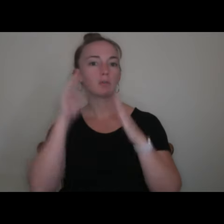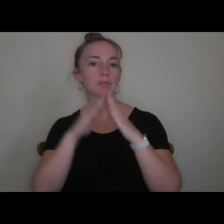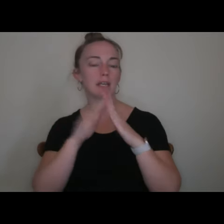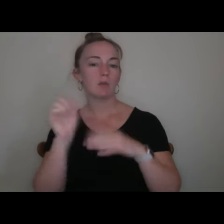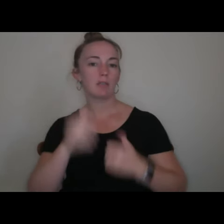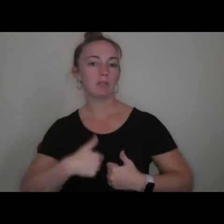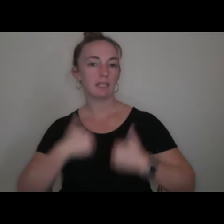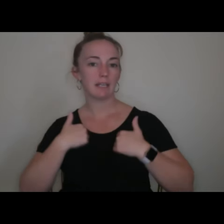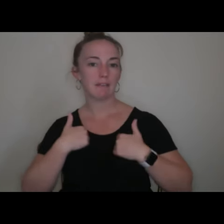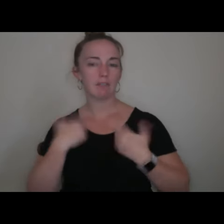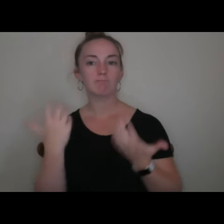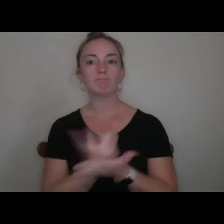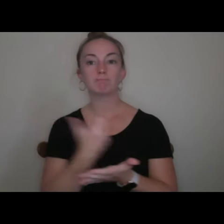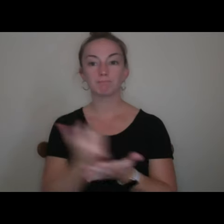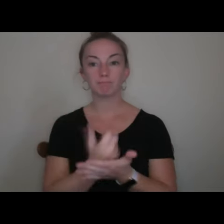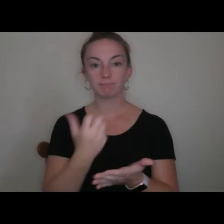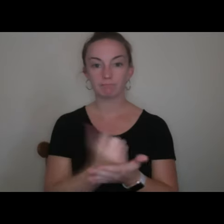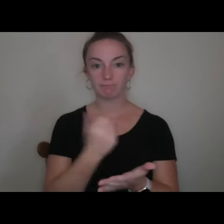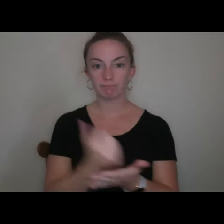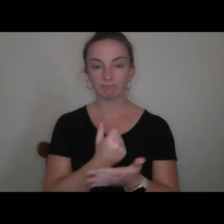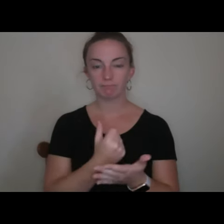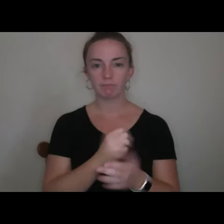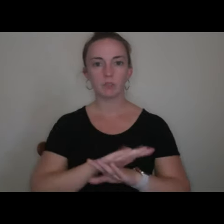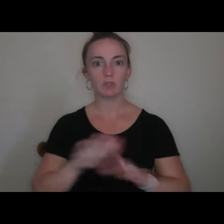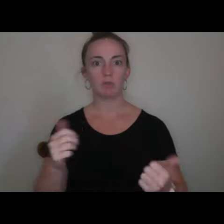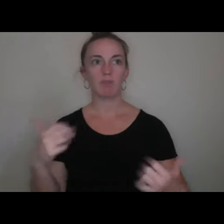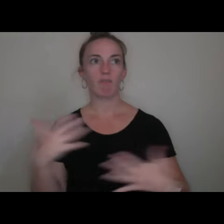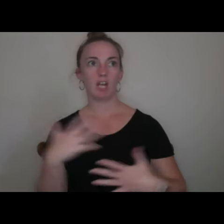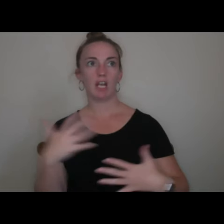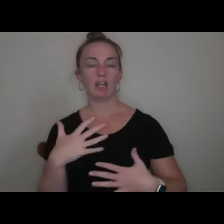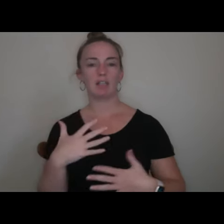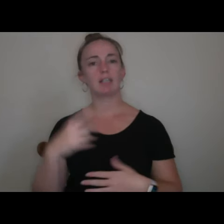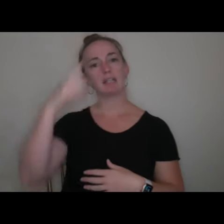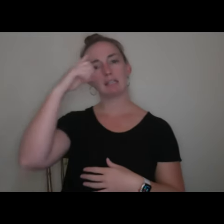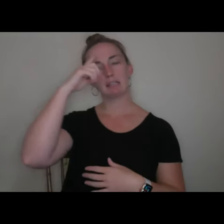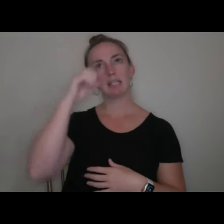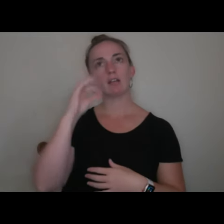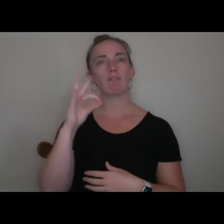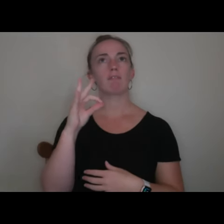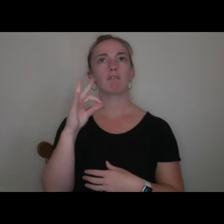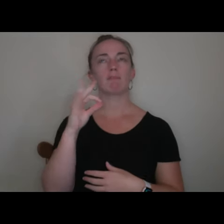take advantage of those opportunities. Don't be afraid. Think of them not as